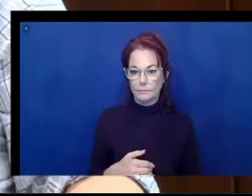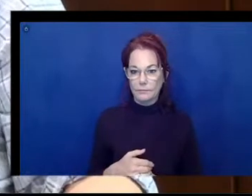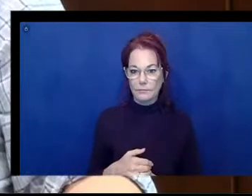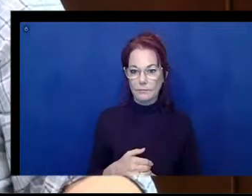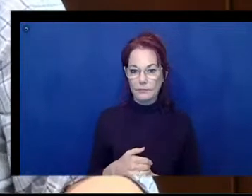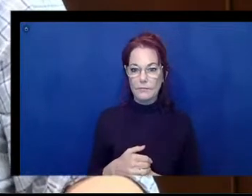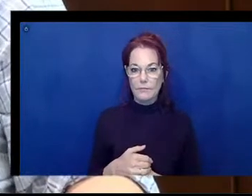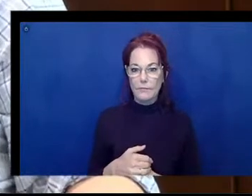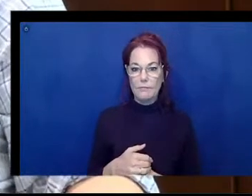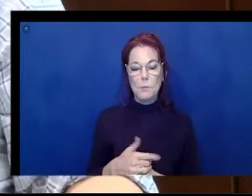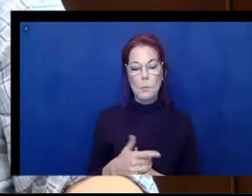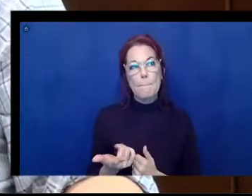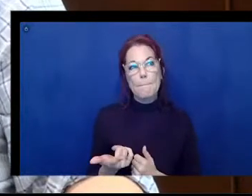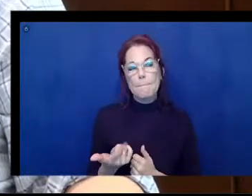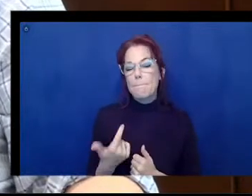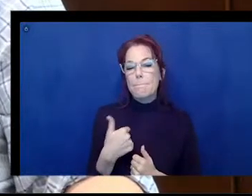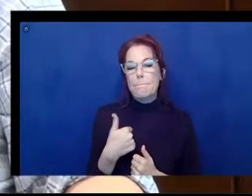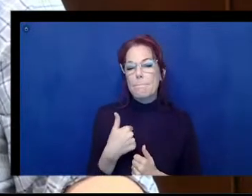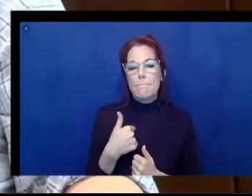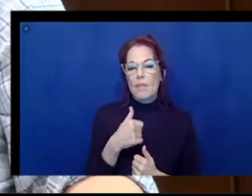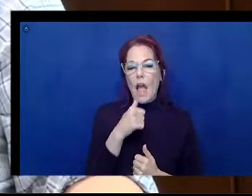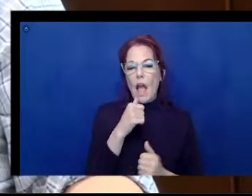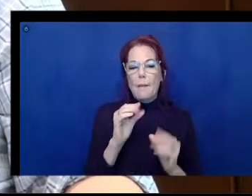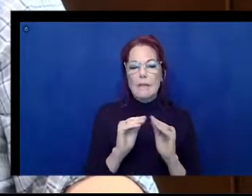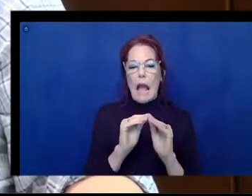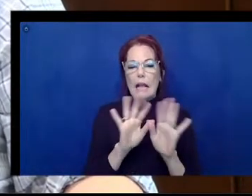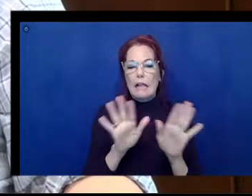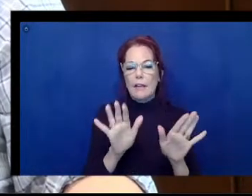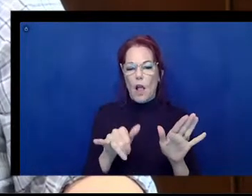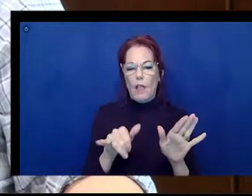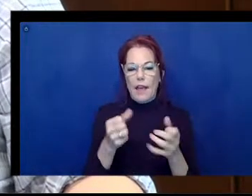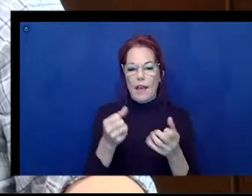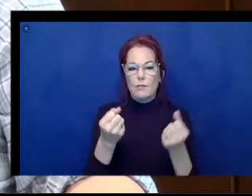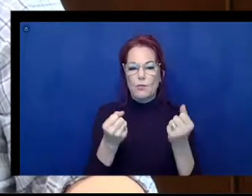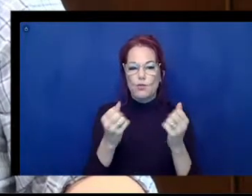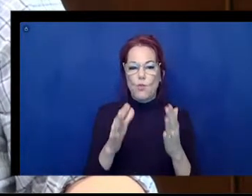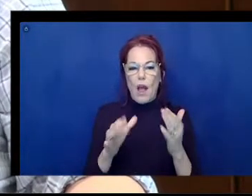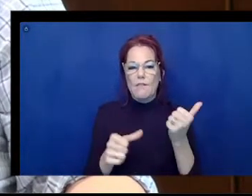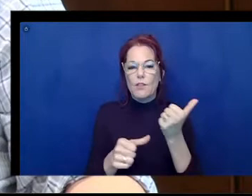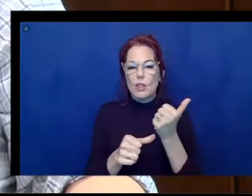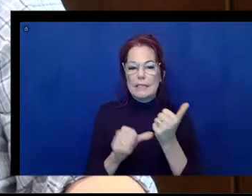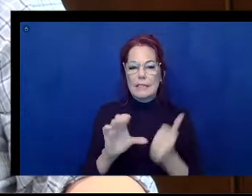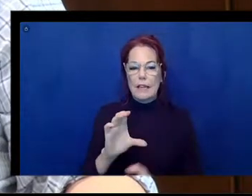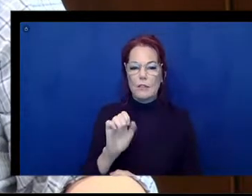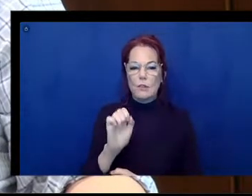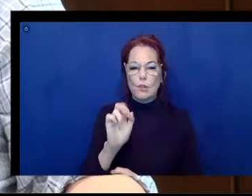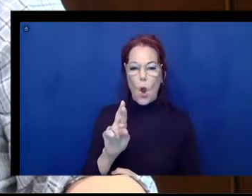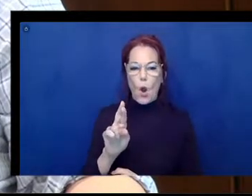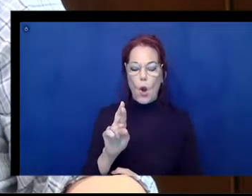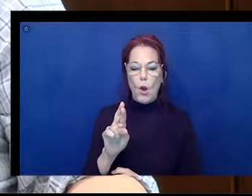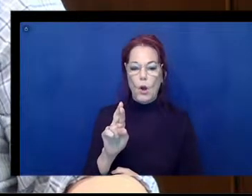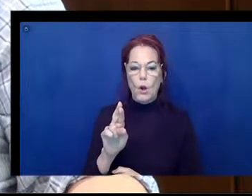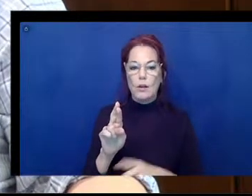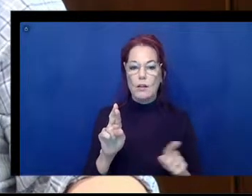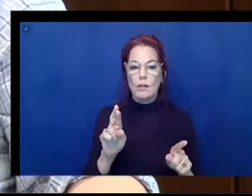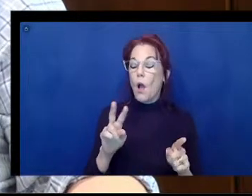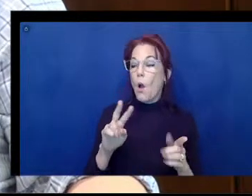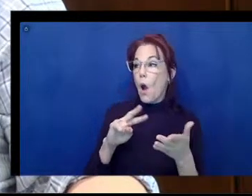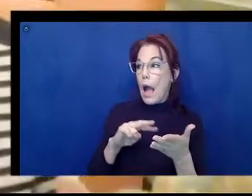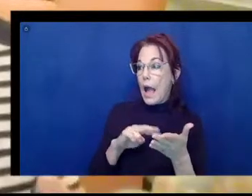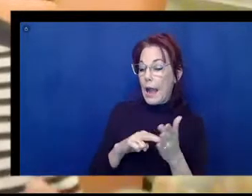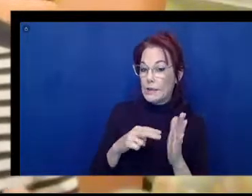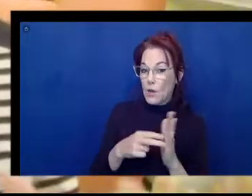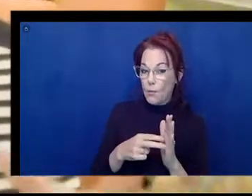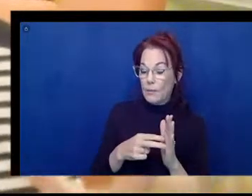I'm not clear on the driver-assisted cars. Well, maybe not where they don't drive you by